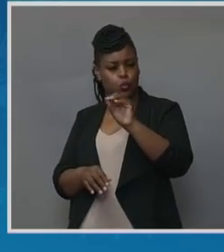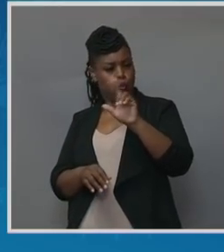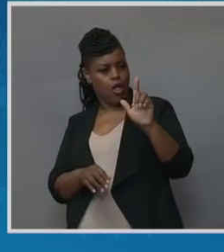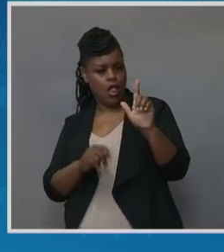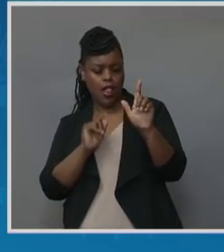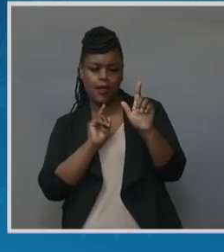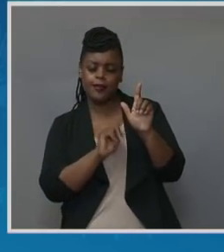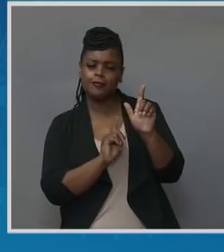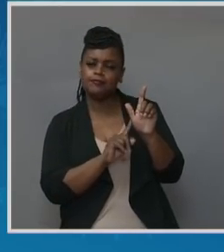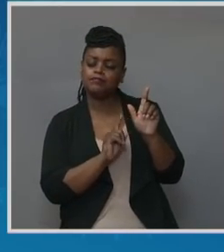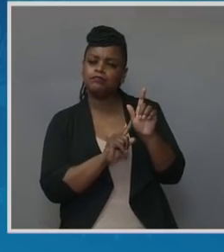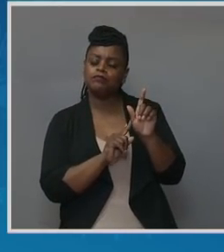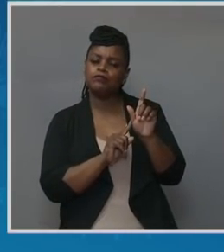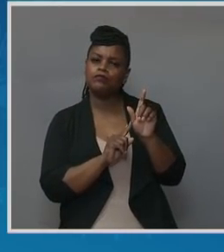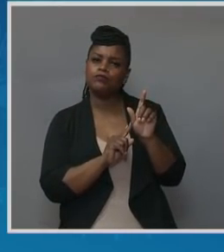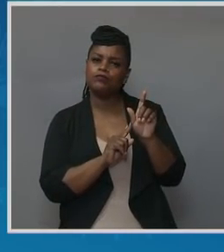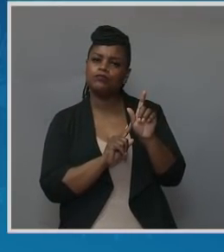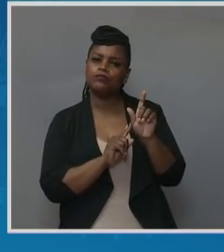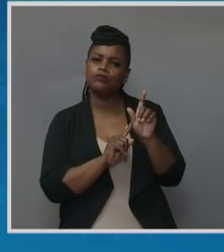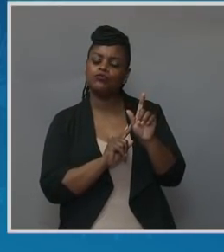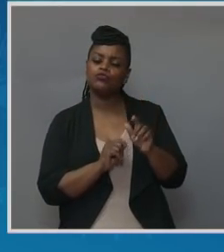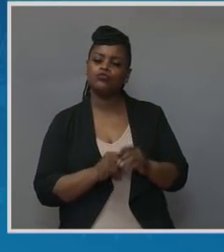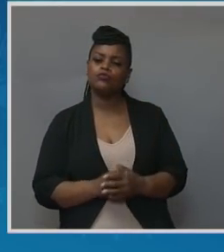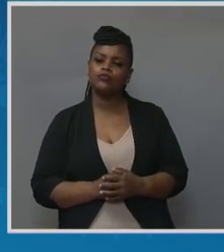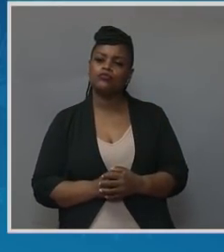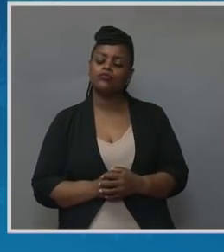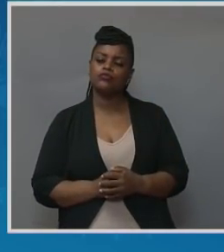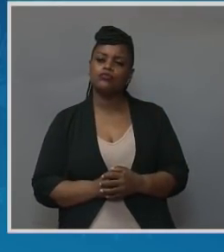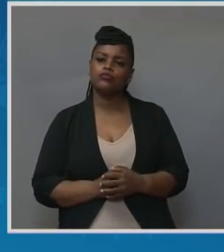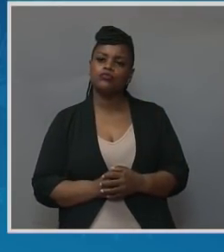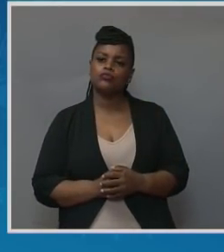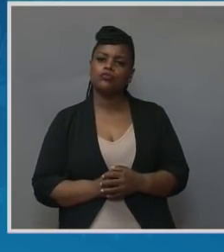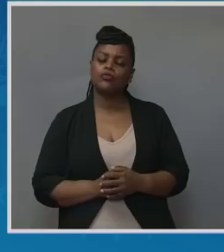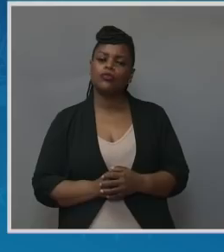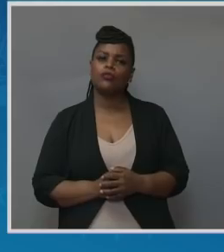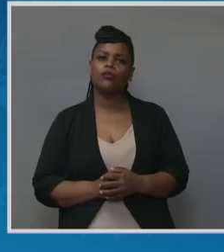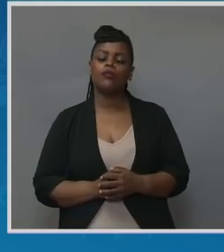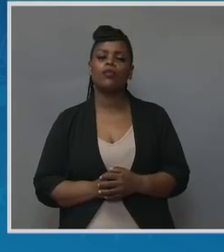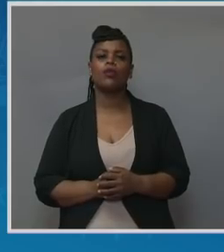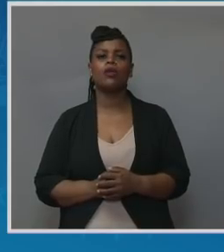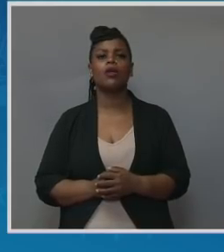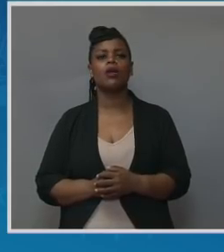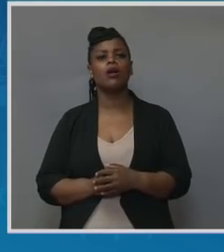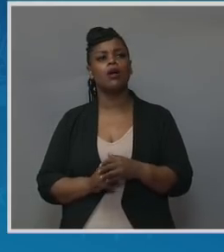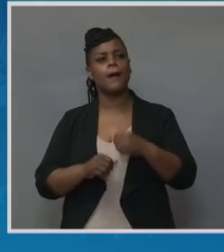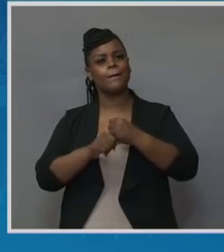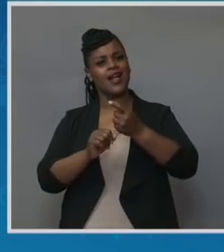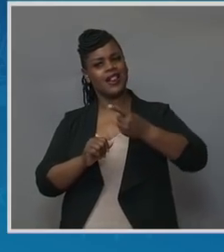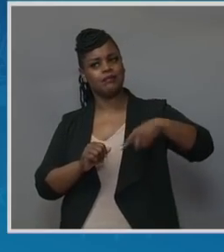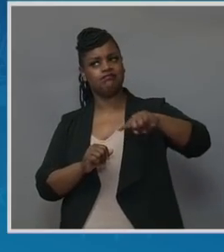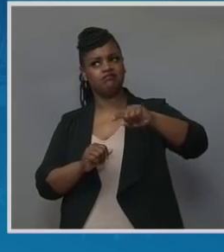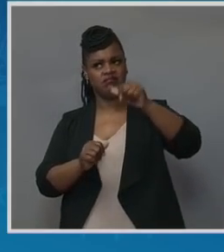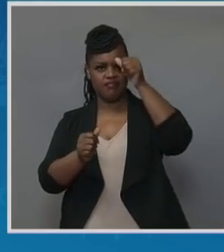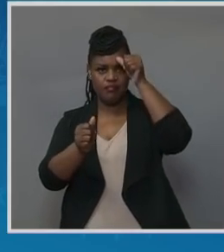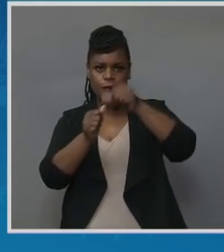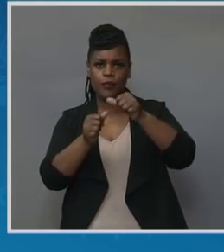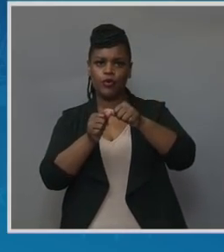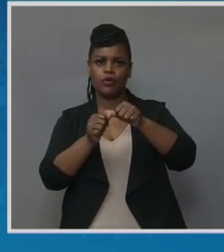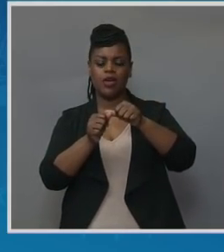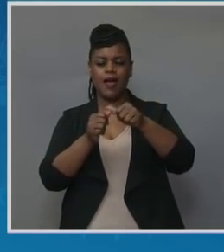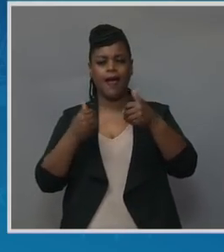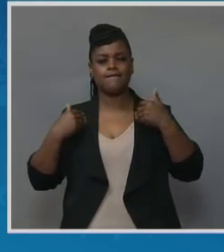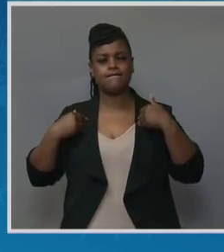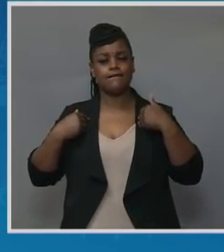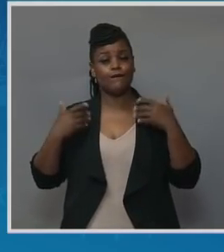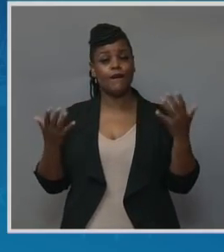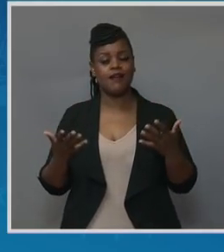silence with storytelling, right? Reminding them of the power of their voice. Absolutely. And what are, what comes up most often in those